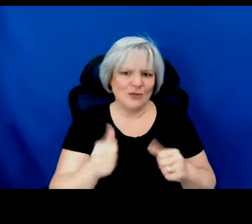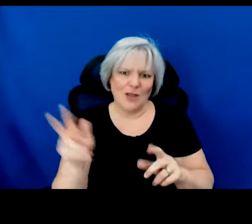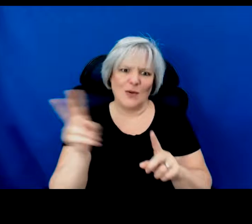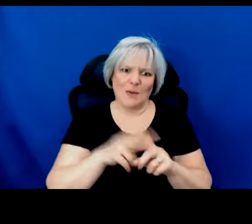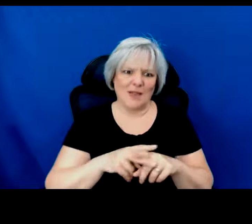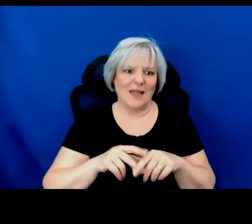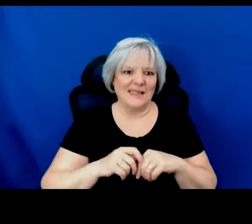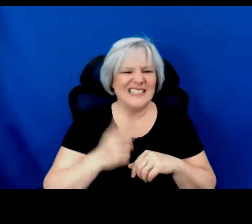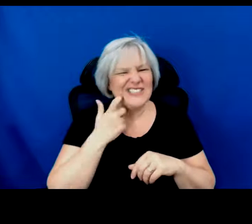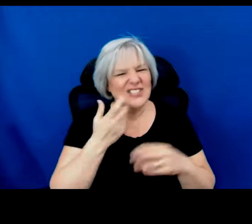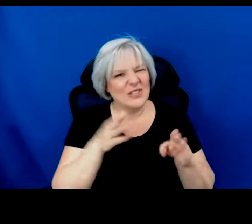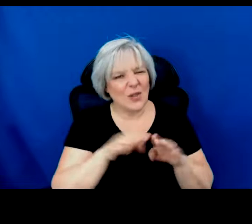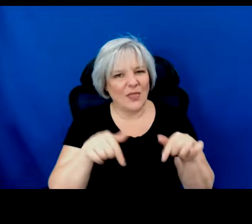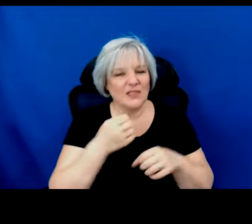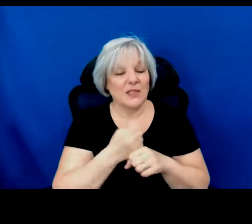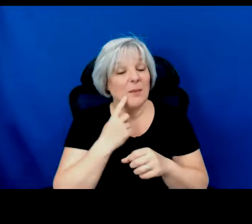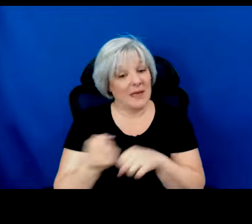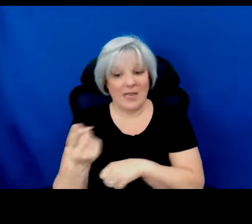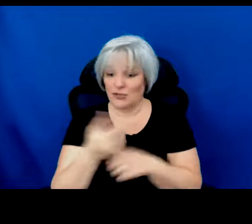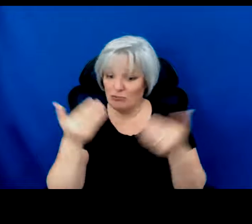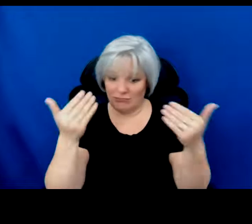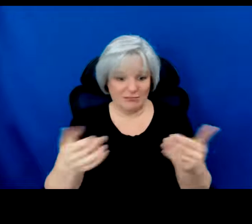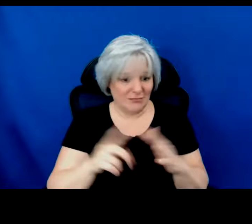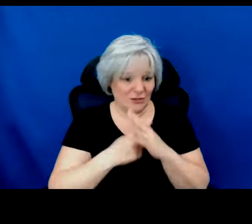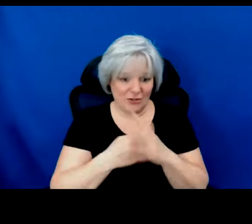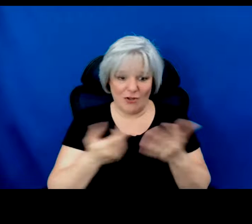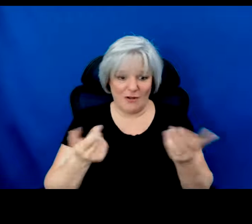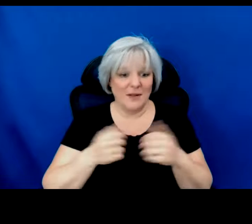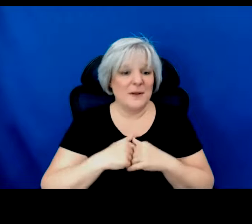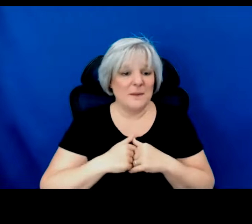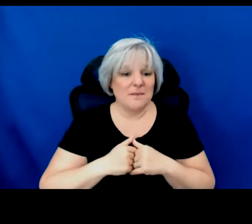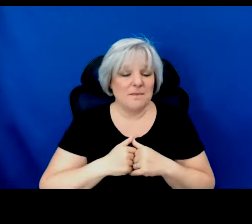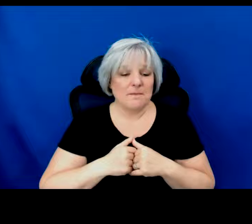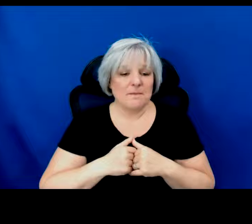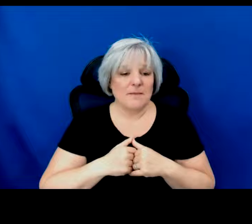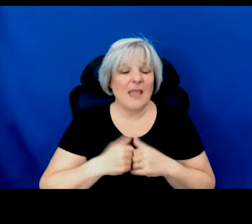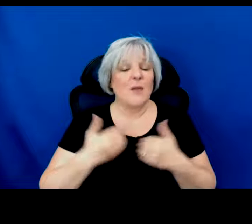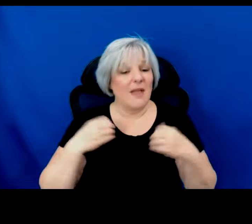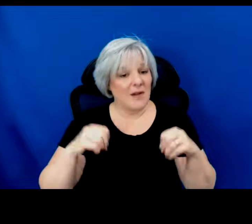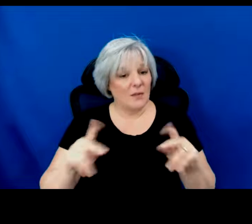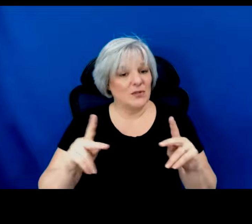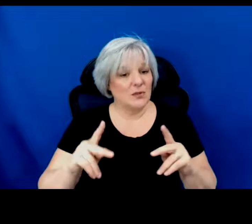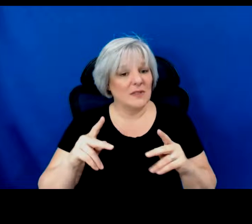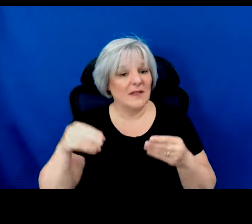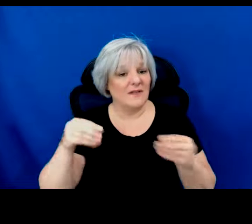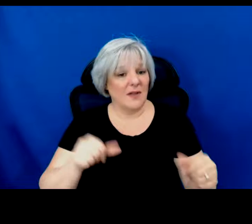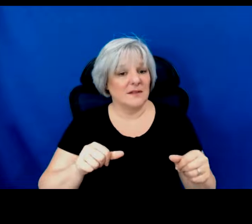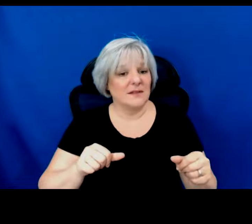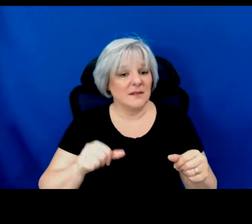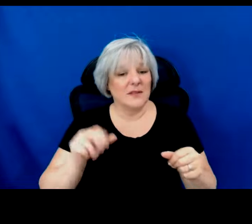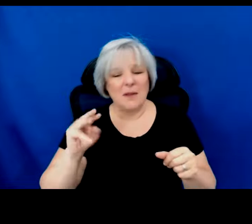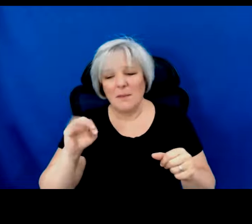Sadly, it just closed for this year, but for next year. And we also have an opportunity fund, which is a micro-grant program,